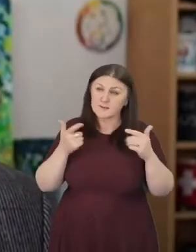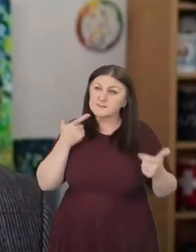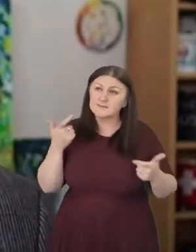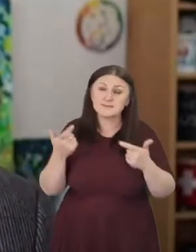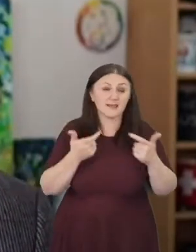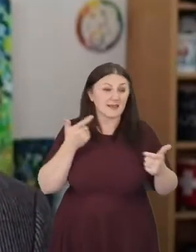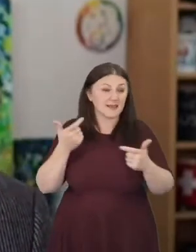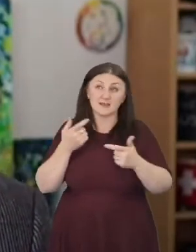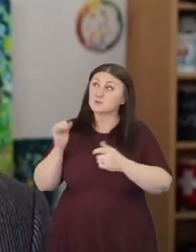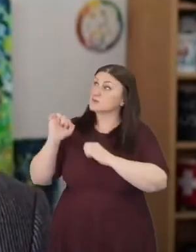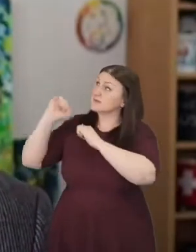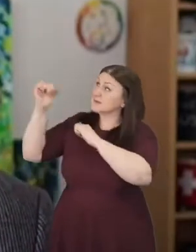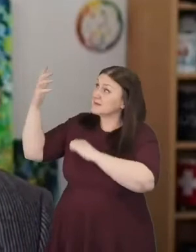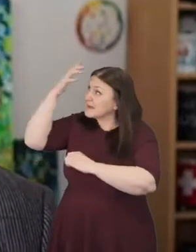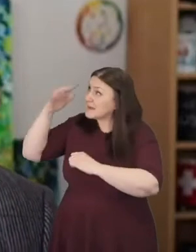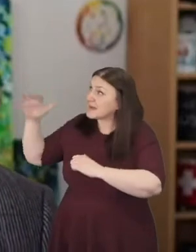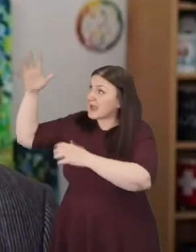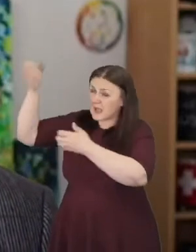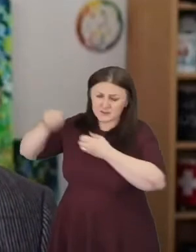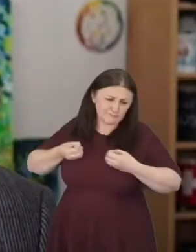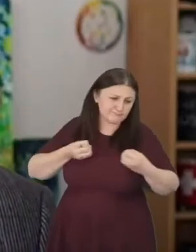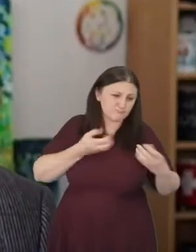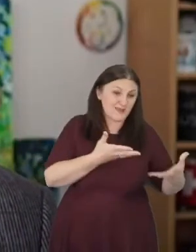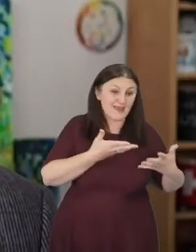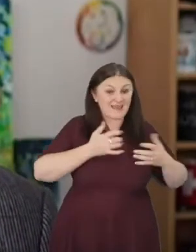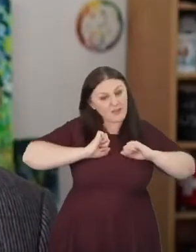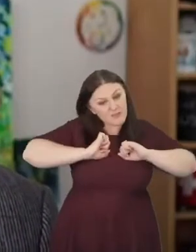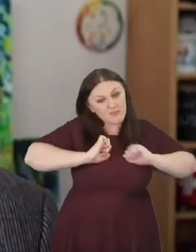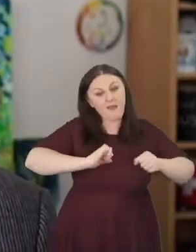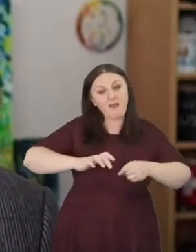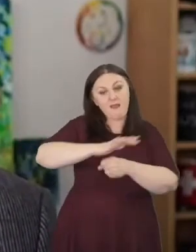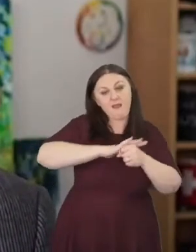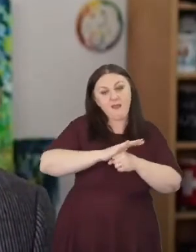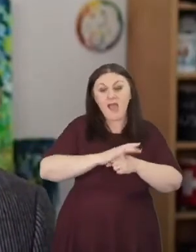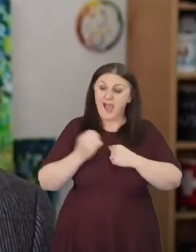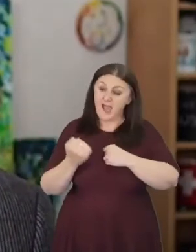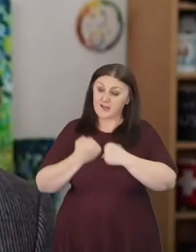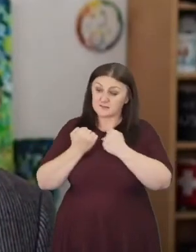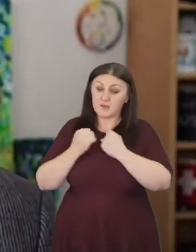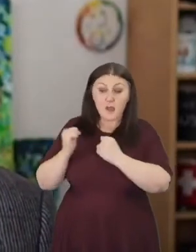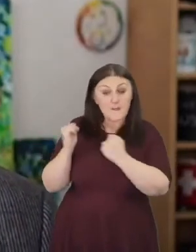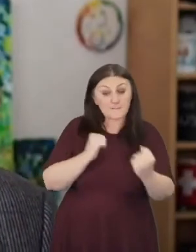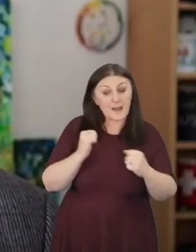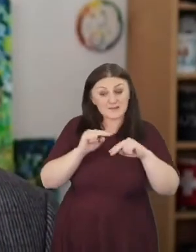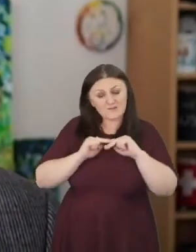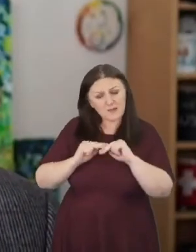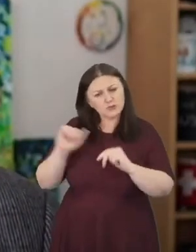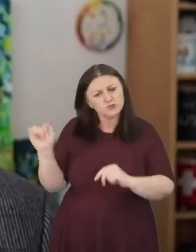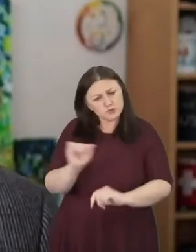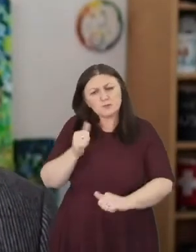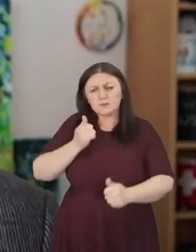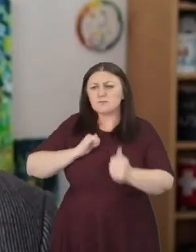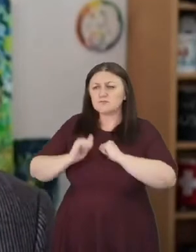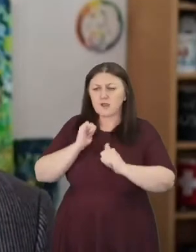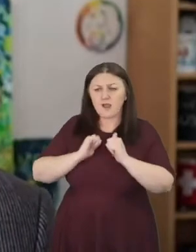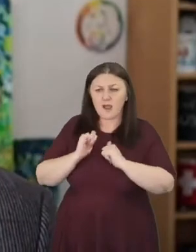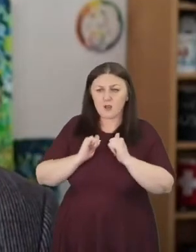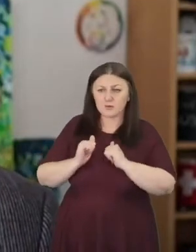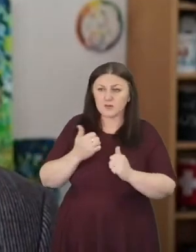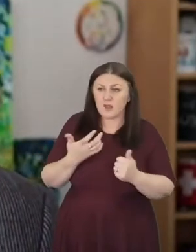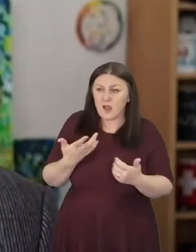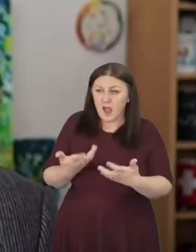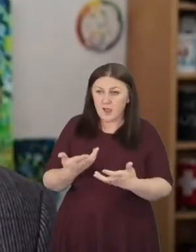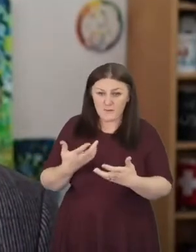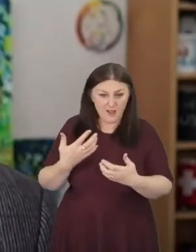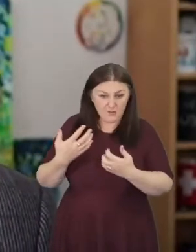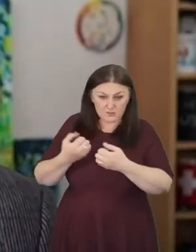the kingdom of God where they are. I think as a Baptist family we should be proud of who we are, about the prophetic voice that we hold in the